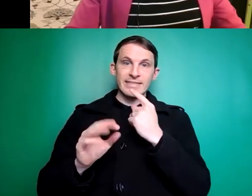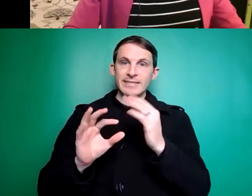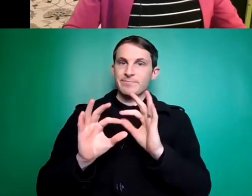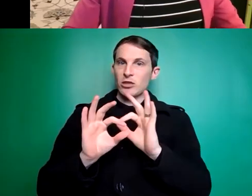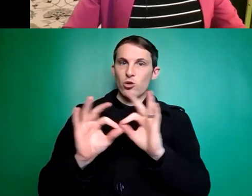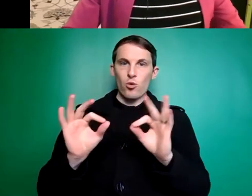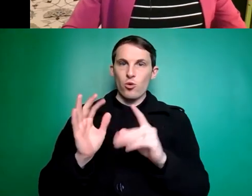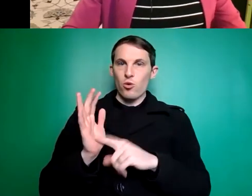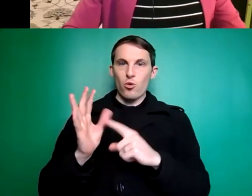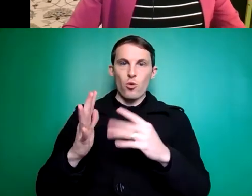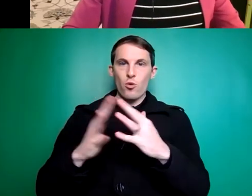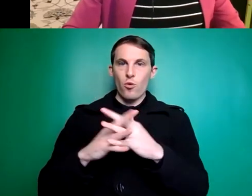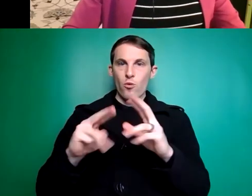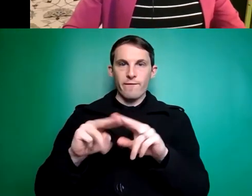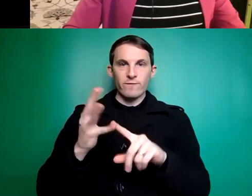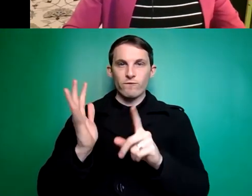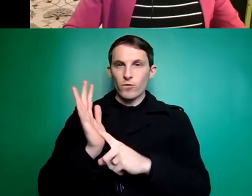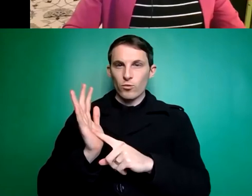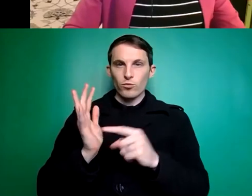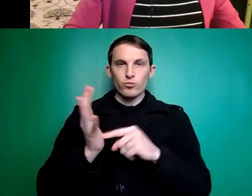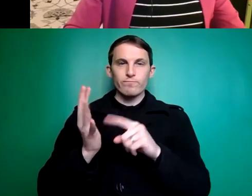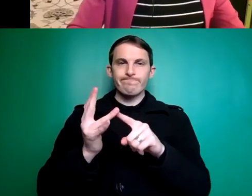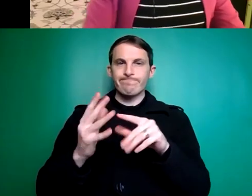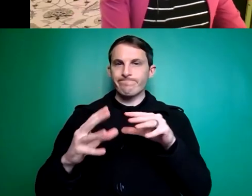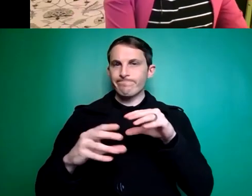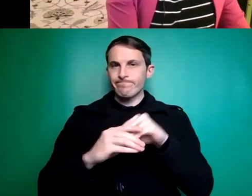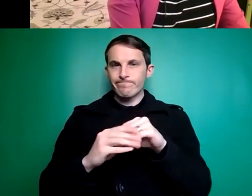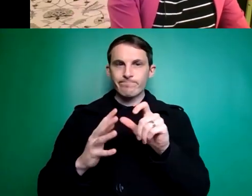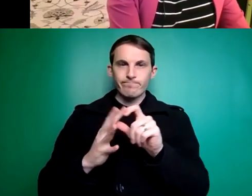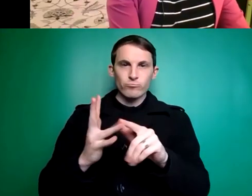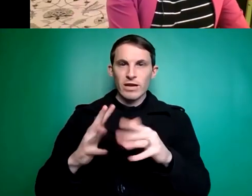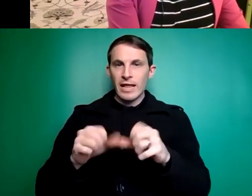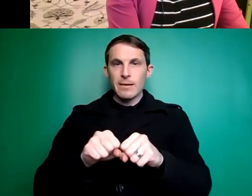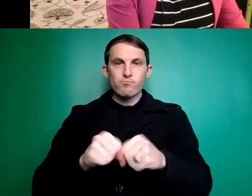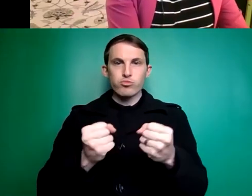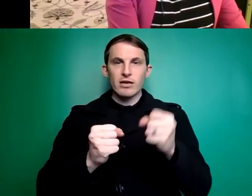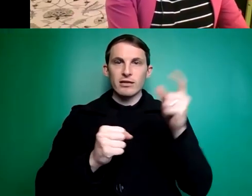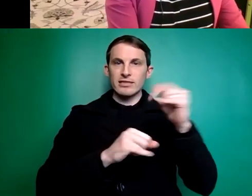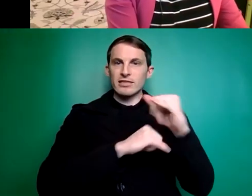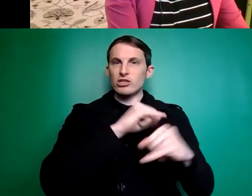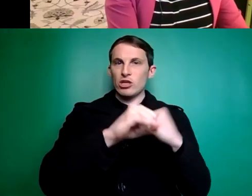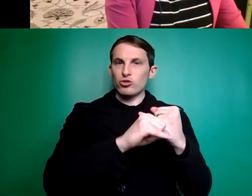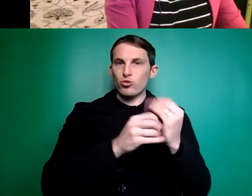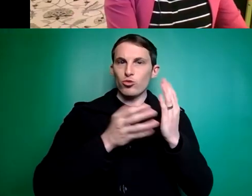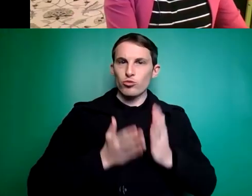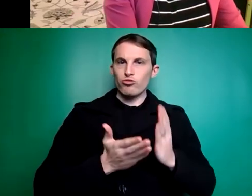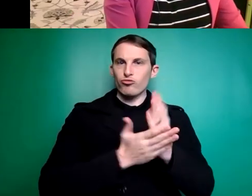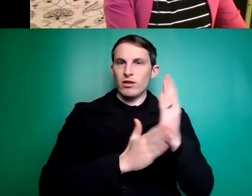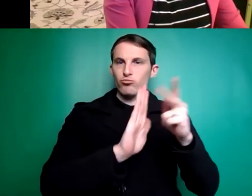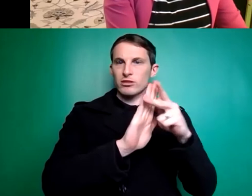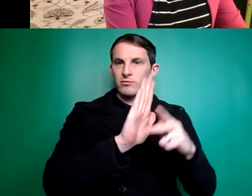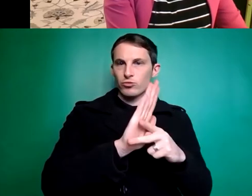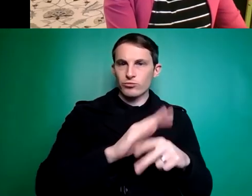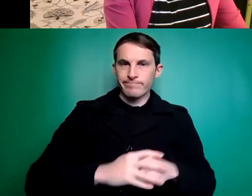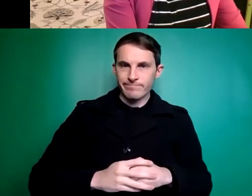to engage in any act or practice that convenes international human rights principles and so that relates back to